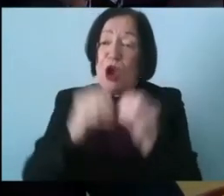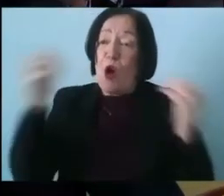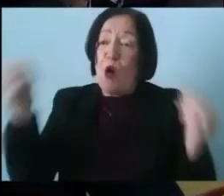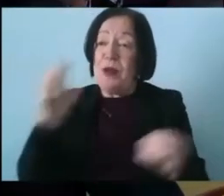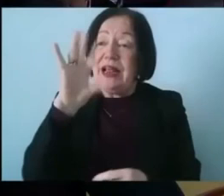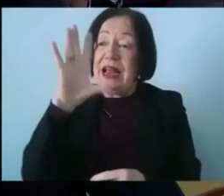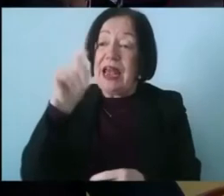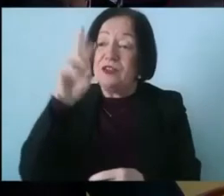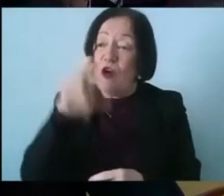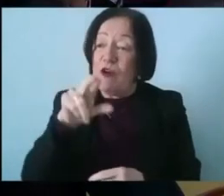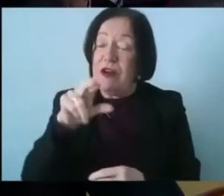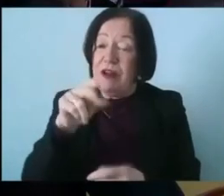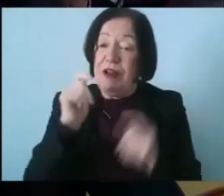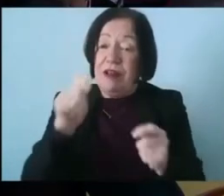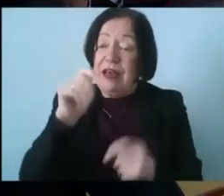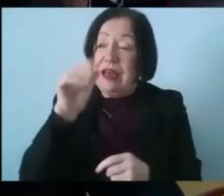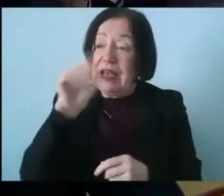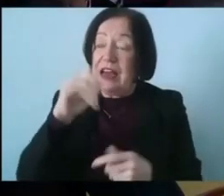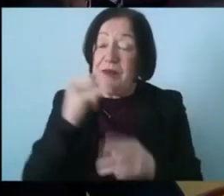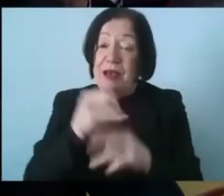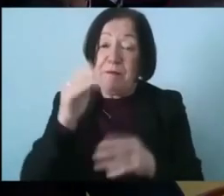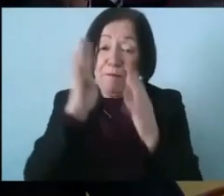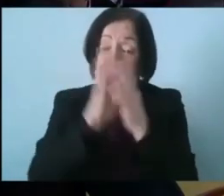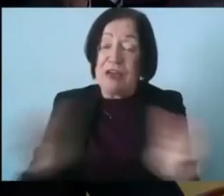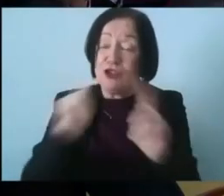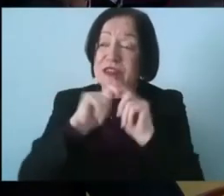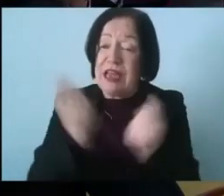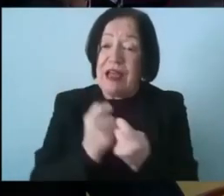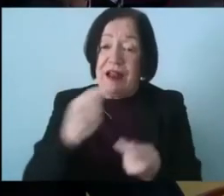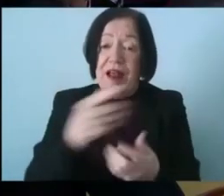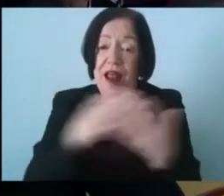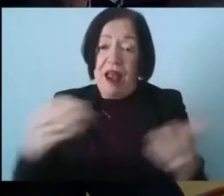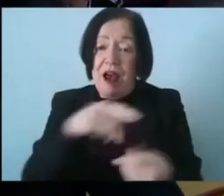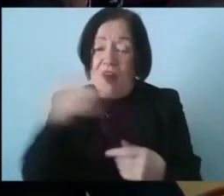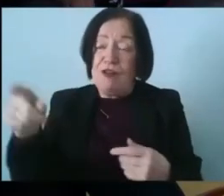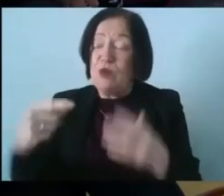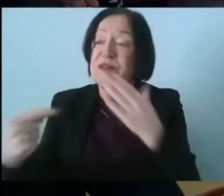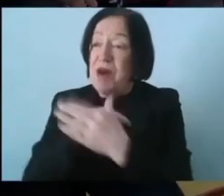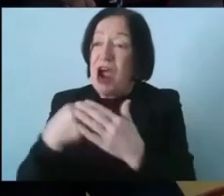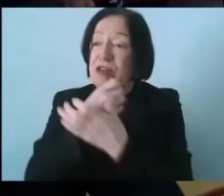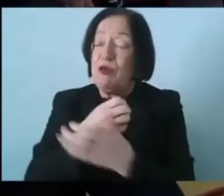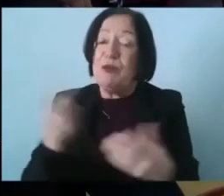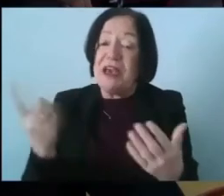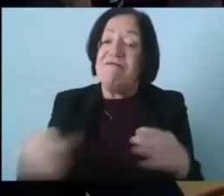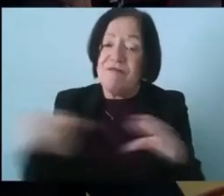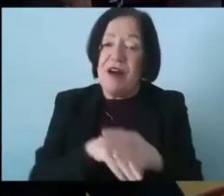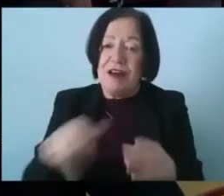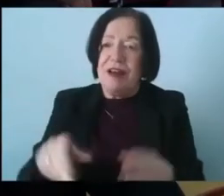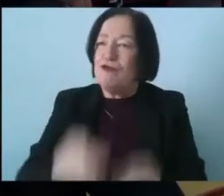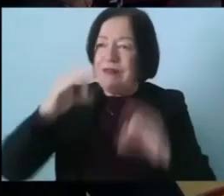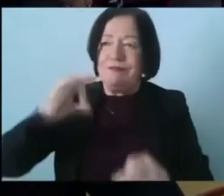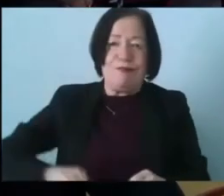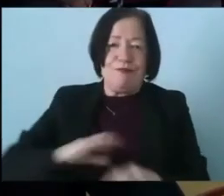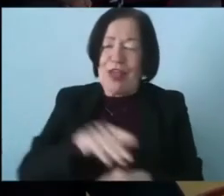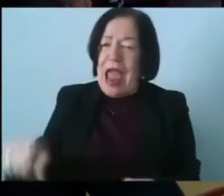academy in blanchistown now that's going to be again a lot of migrant kids will be involved in that and that's going to be a great bonus for the area